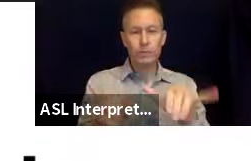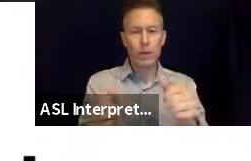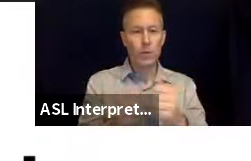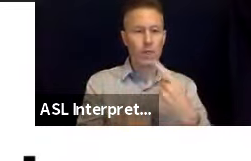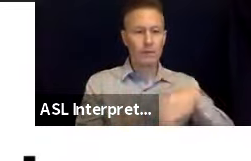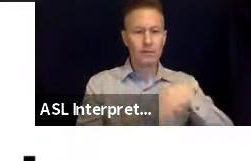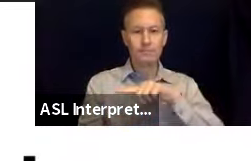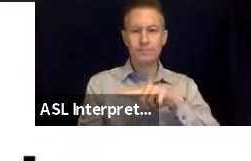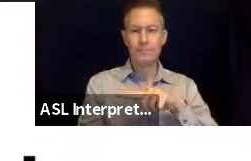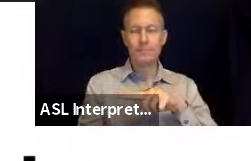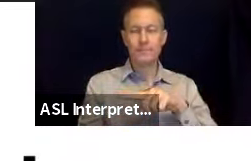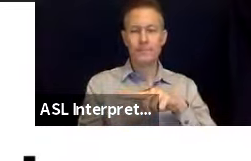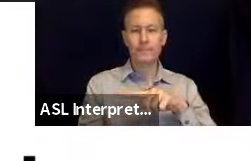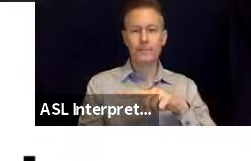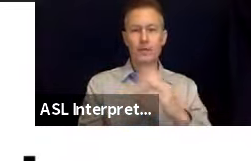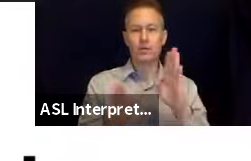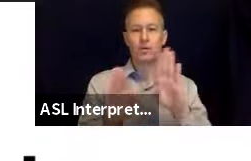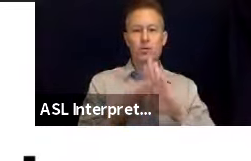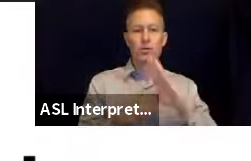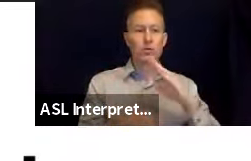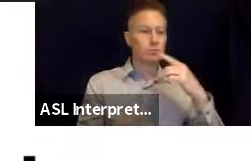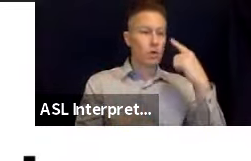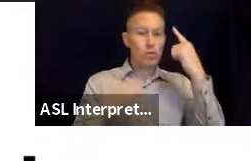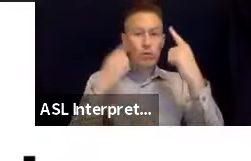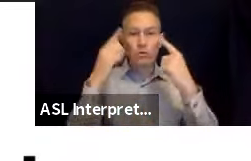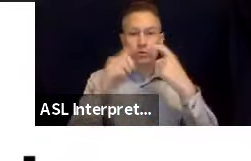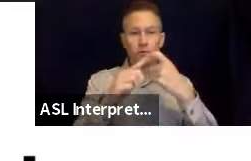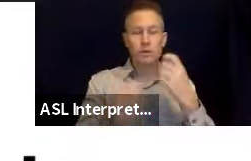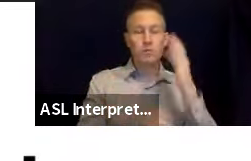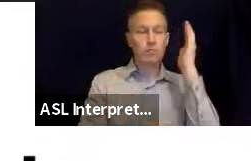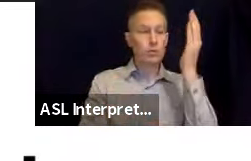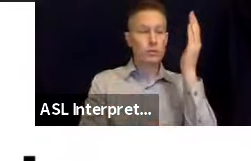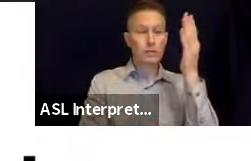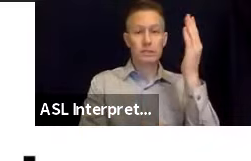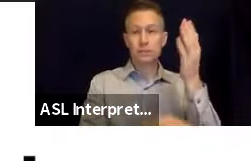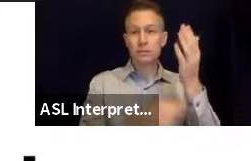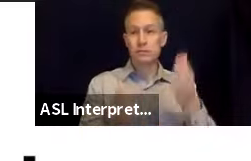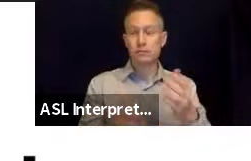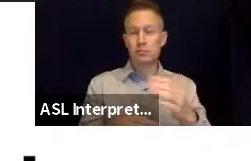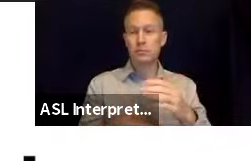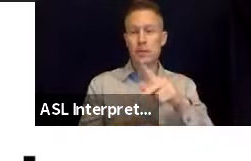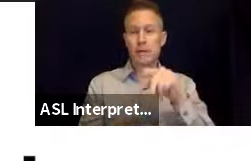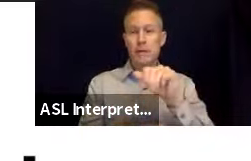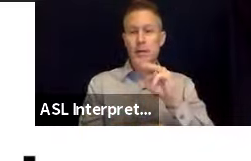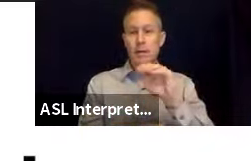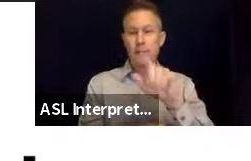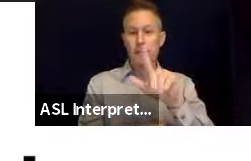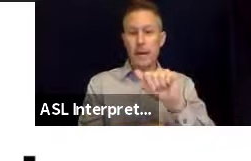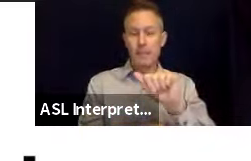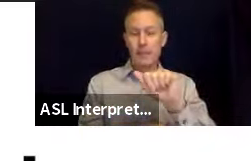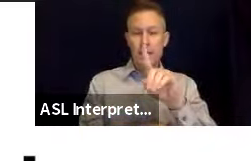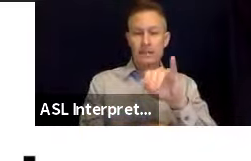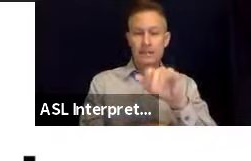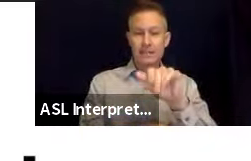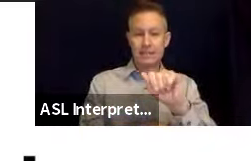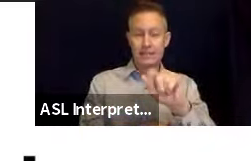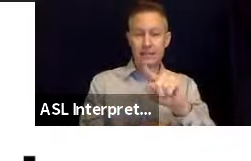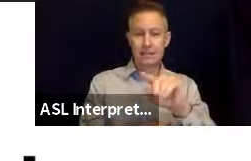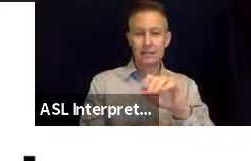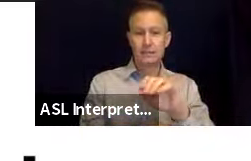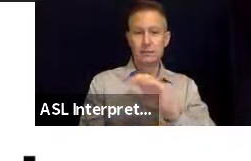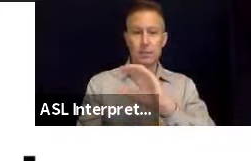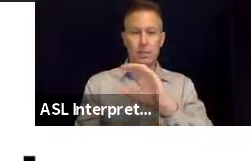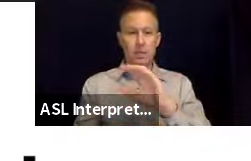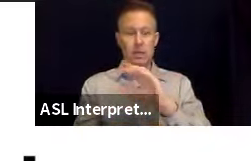We're also closing thoughts from our presenters Pamela our co presenters and co host Pamela Diaz and California earthquake authority